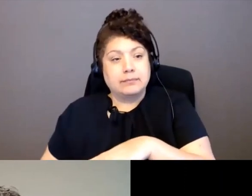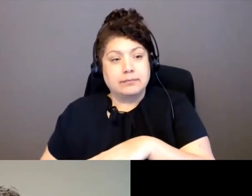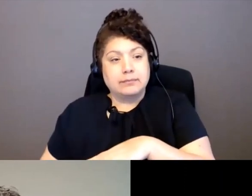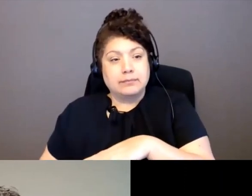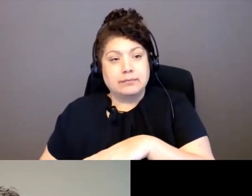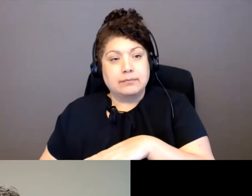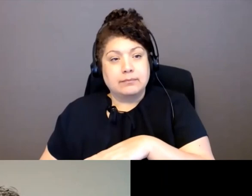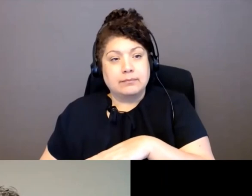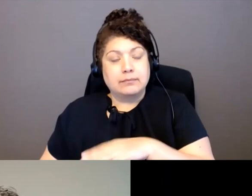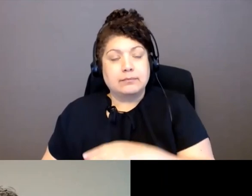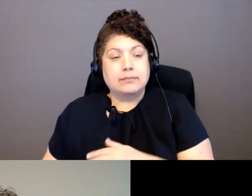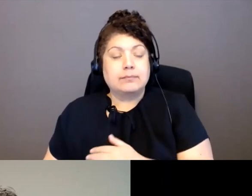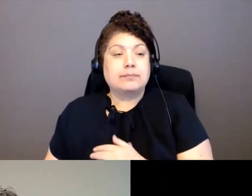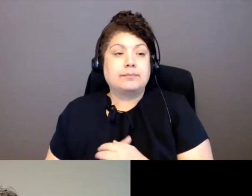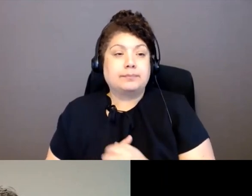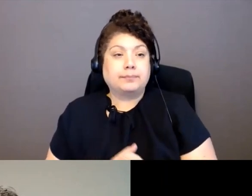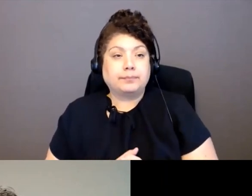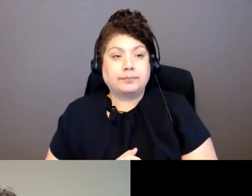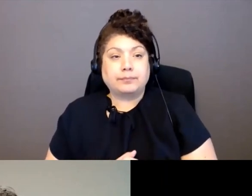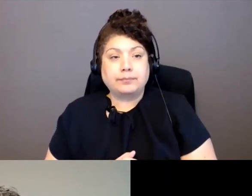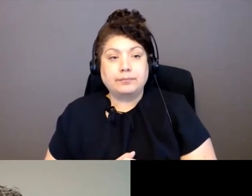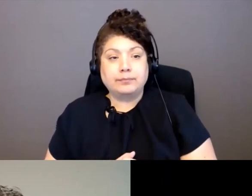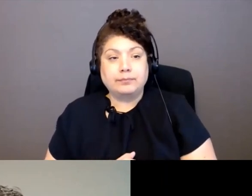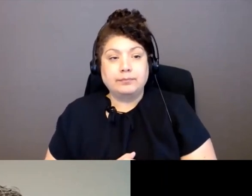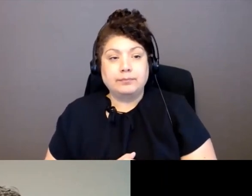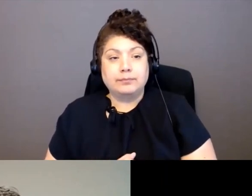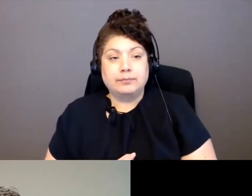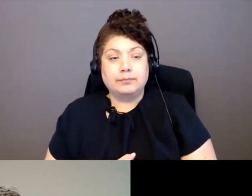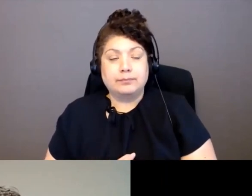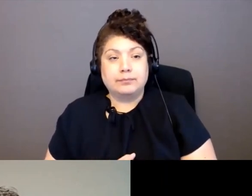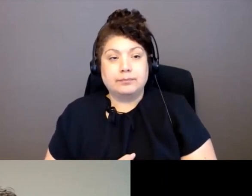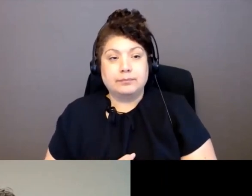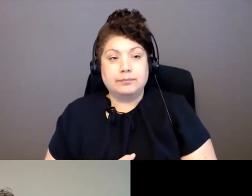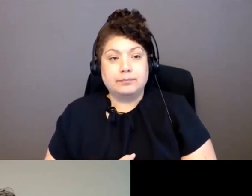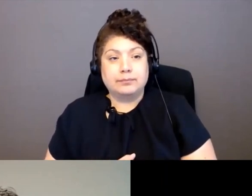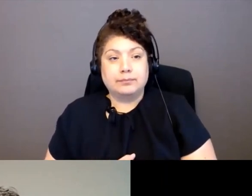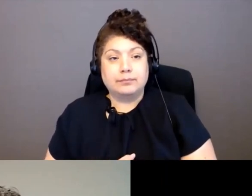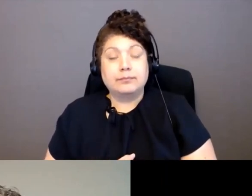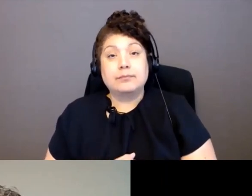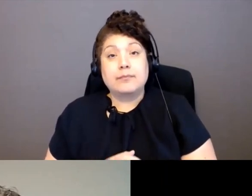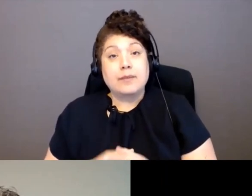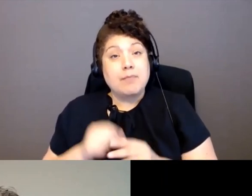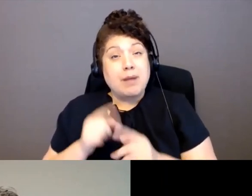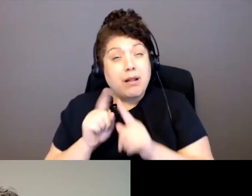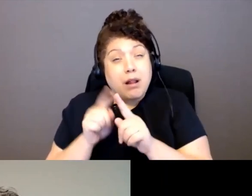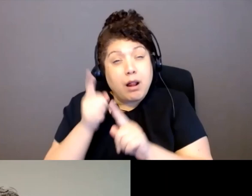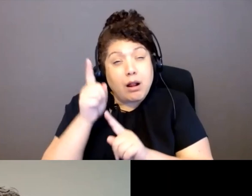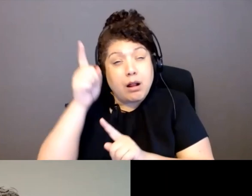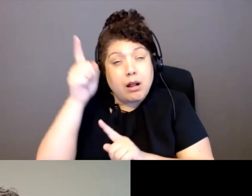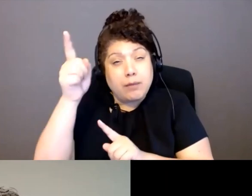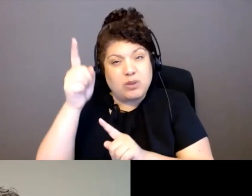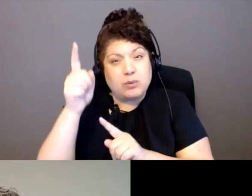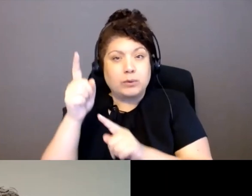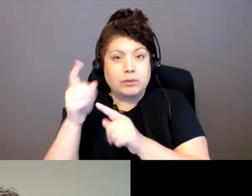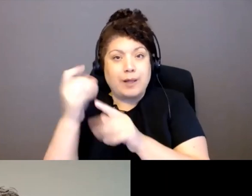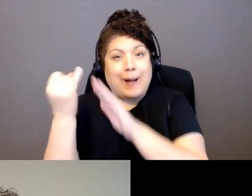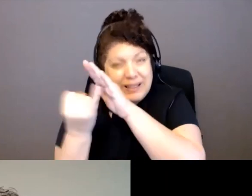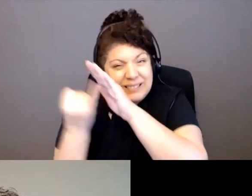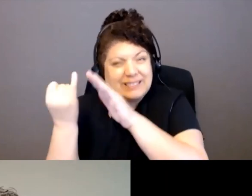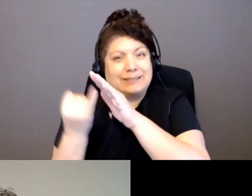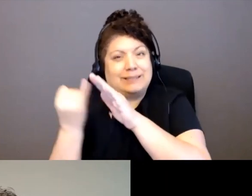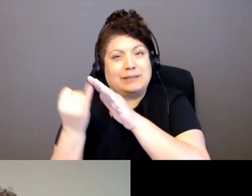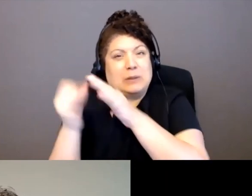they they, they are very isolated. The only way of transportation